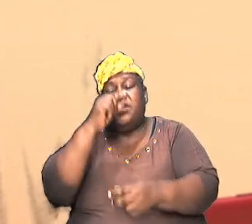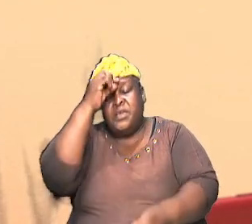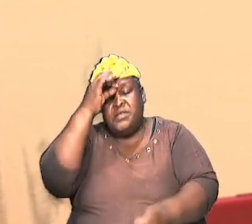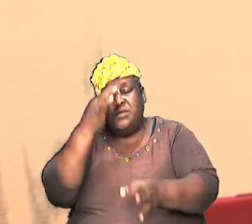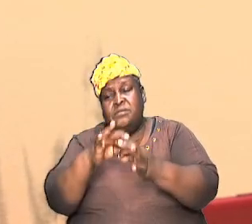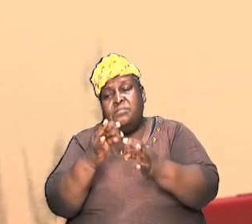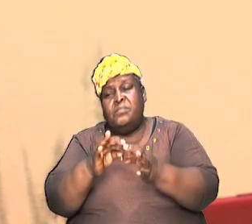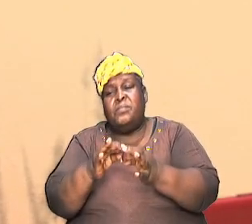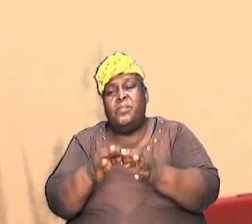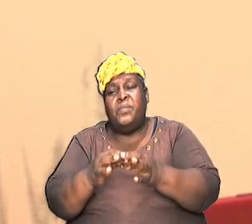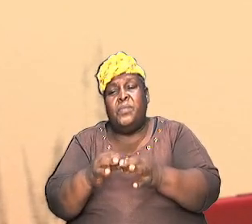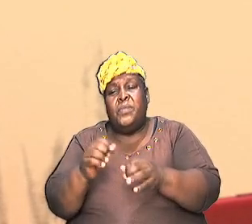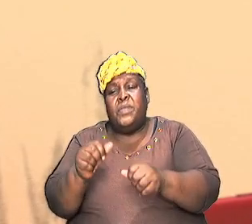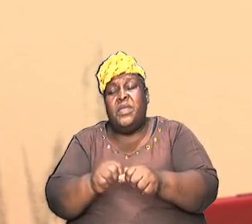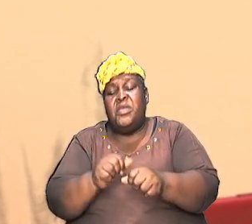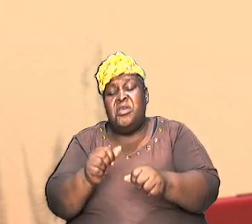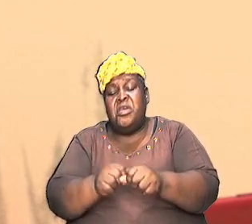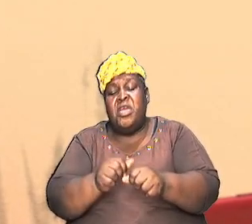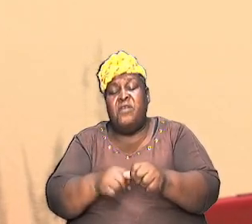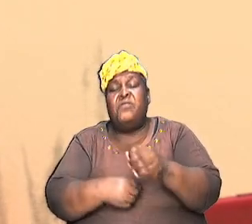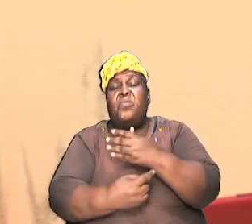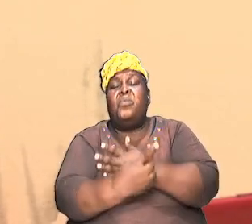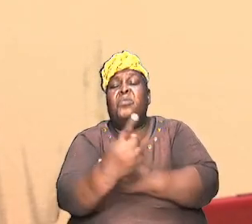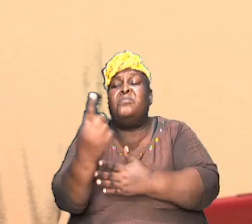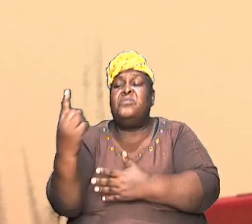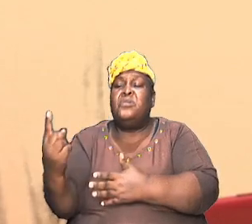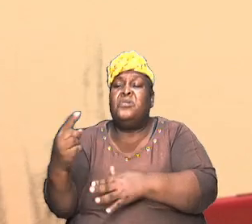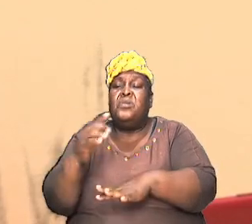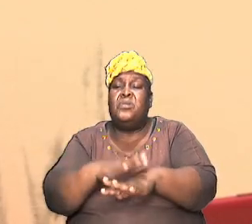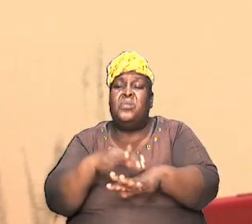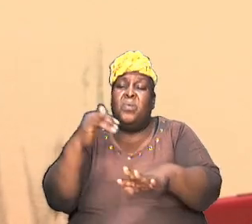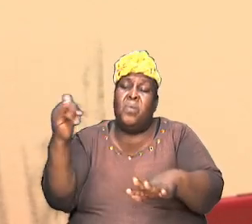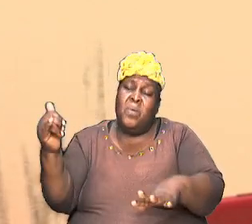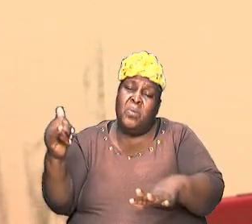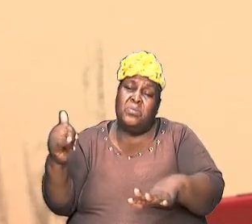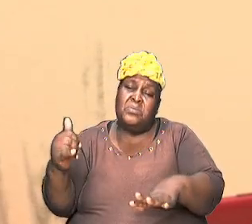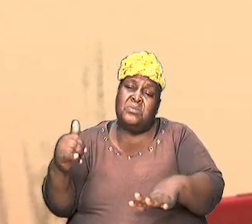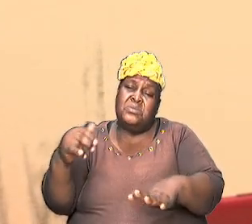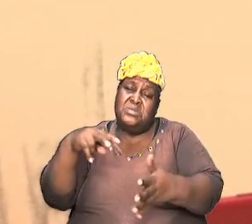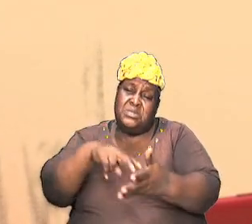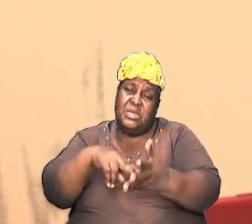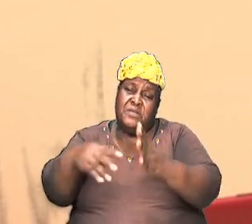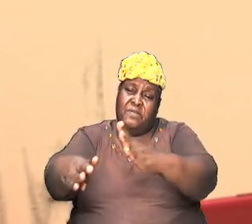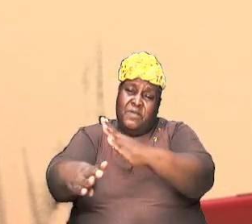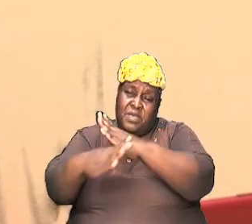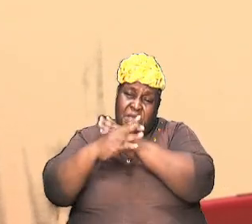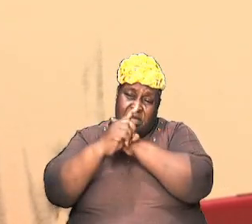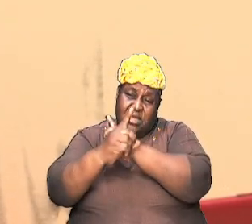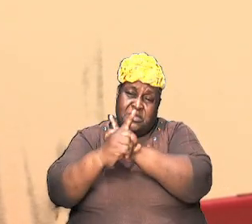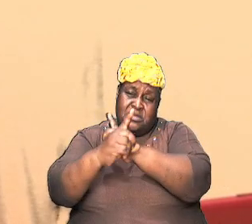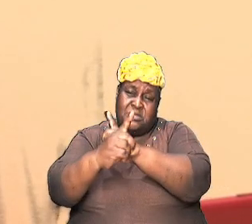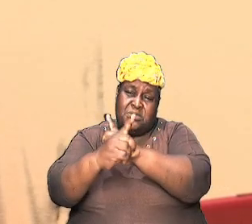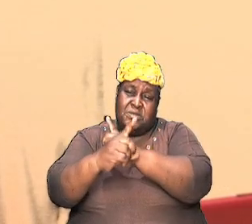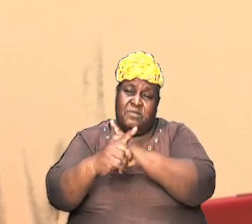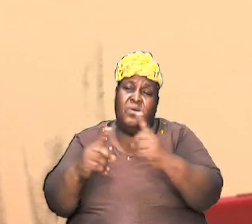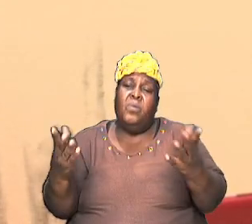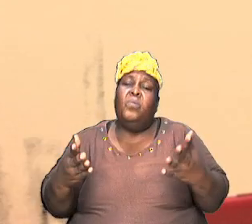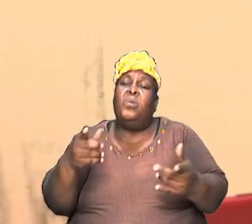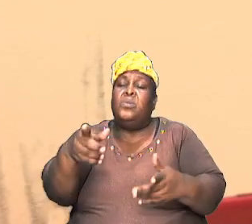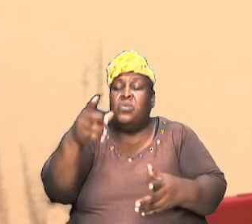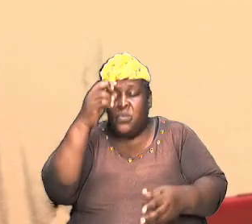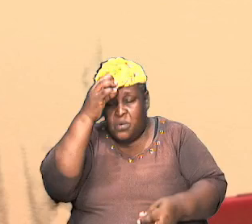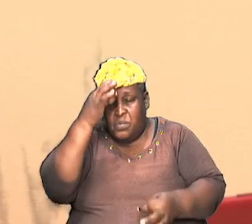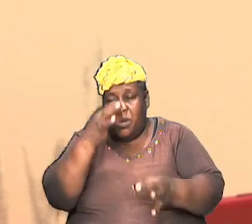called upon at some point to stand in defense of what you believe. And it is for this reason